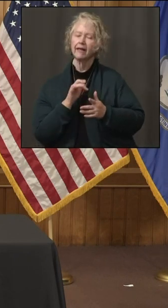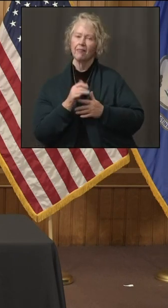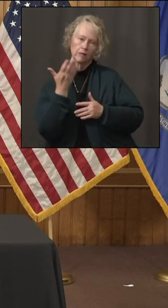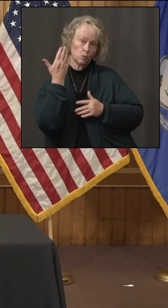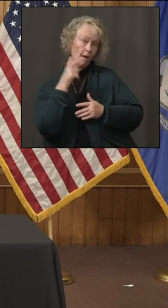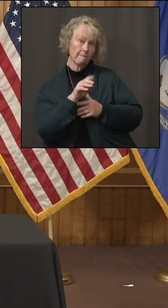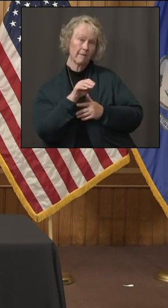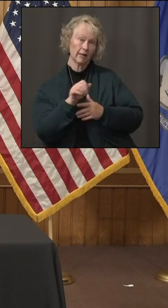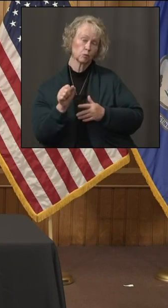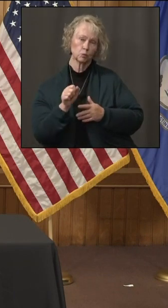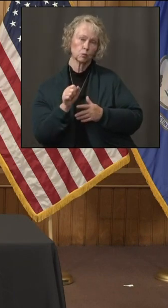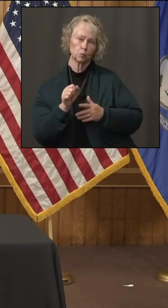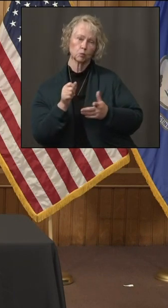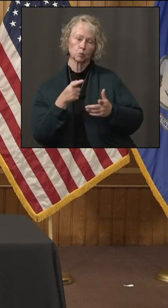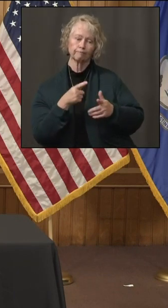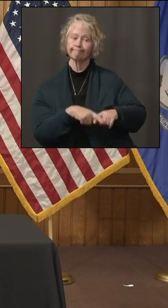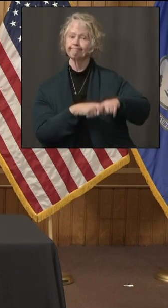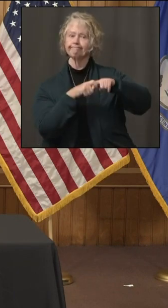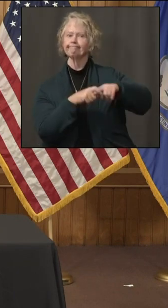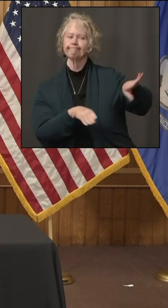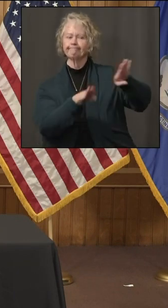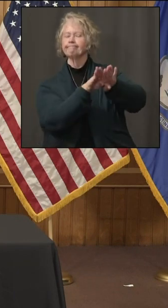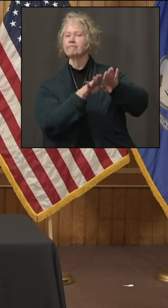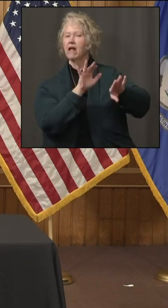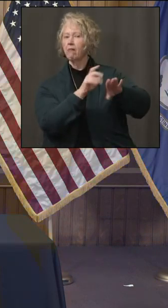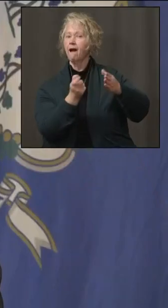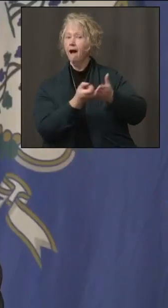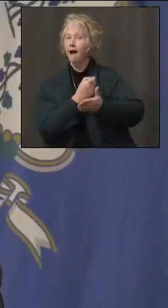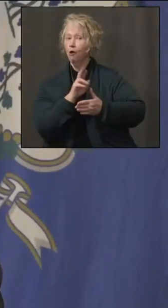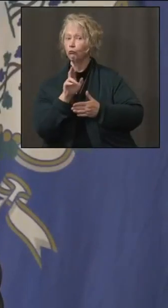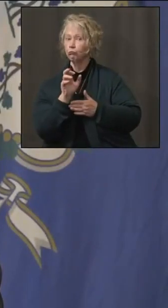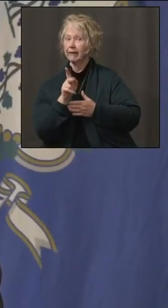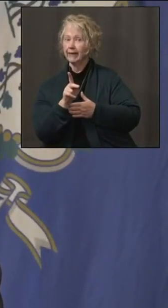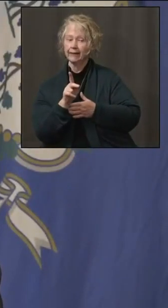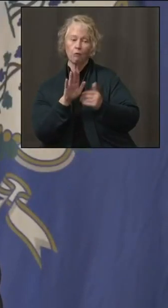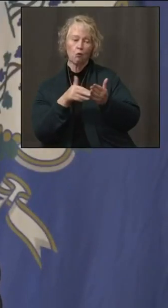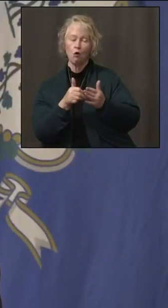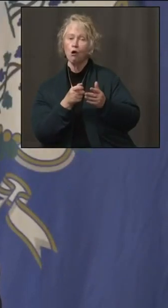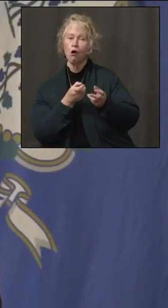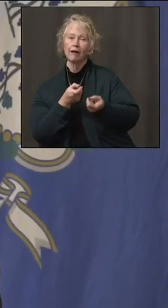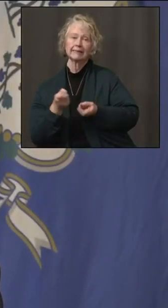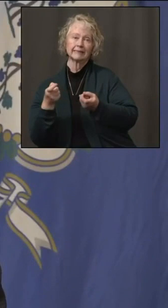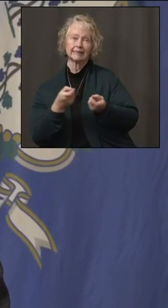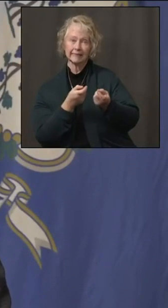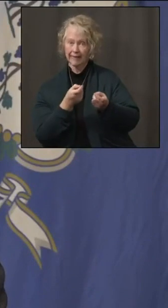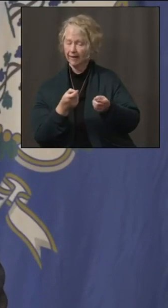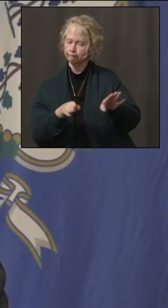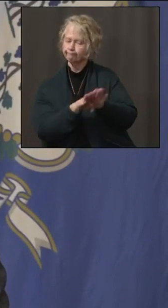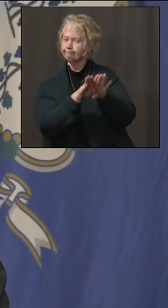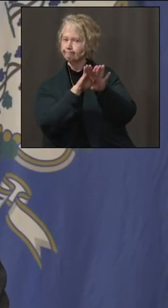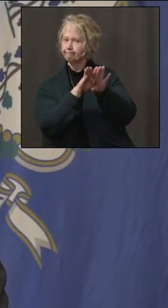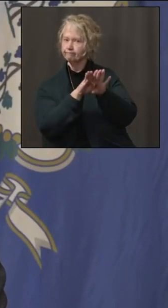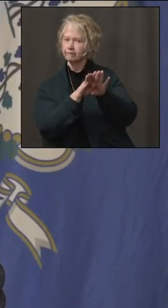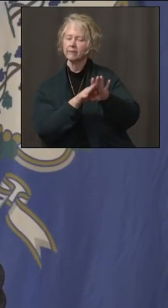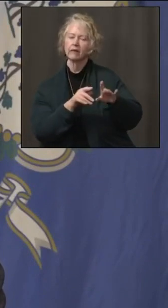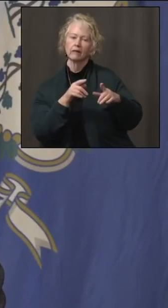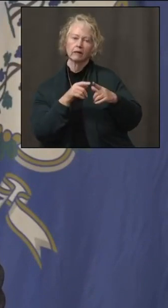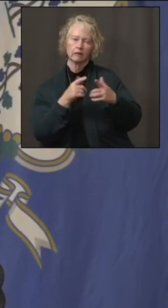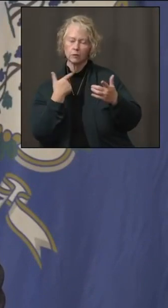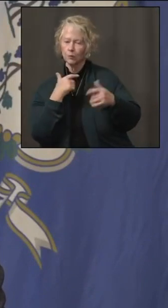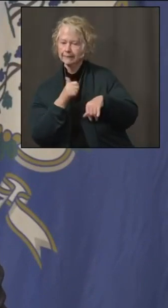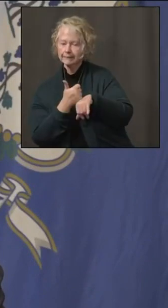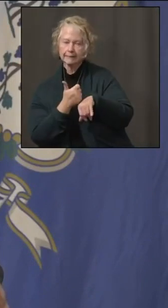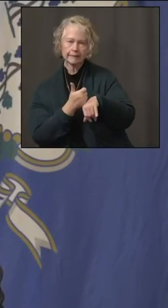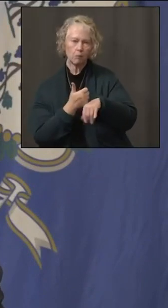paused or closed down their hockey rinks, their skating rinks, for a couple of weeks until we could get in place some